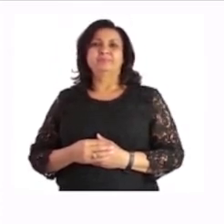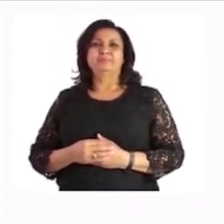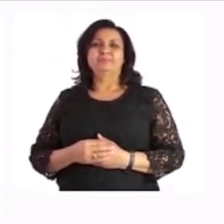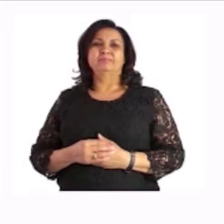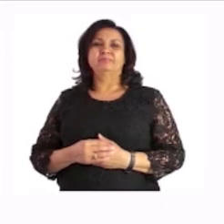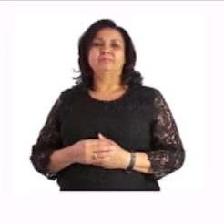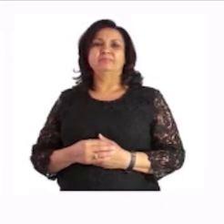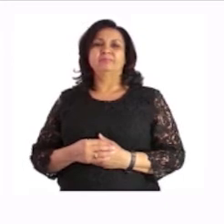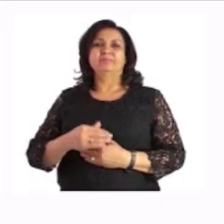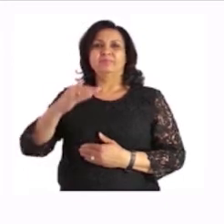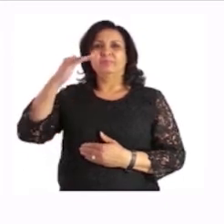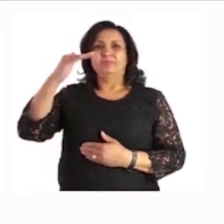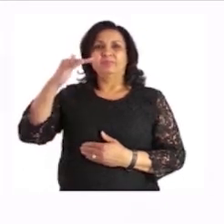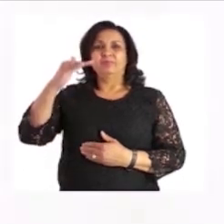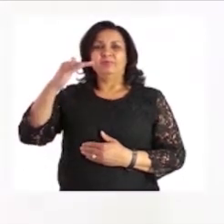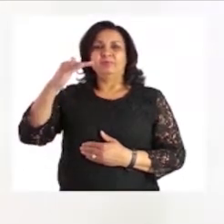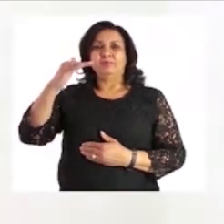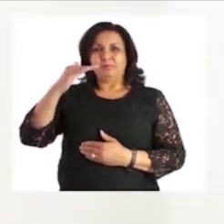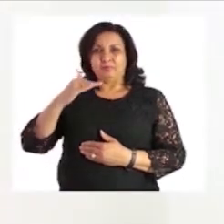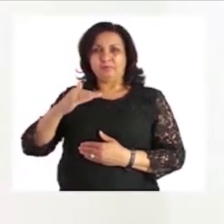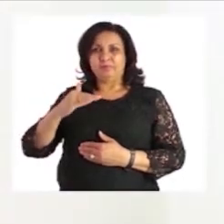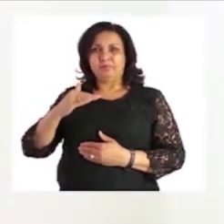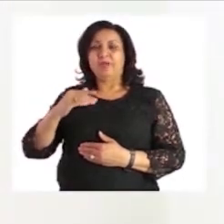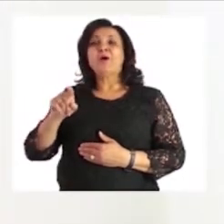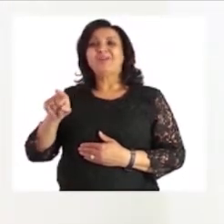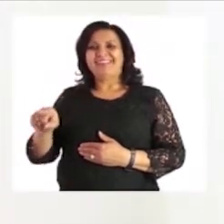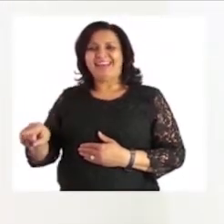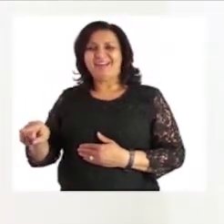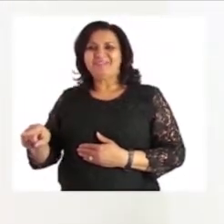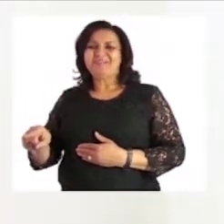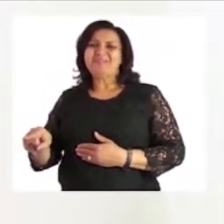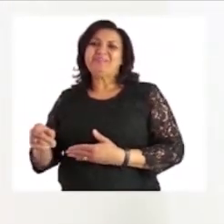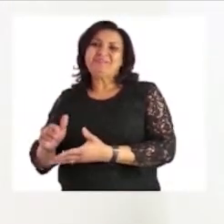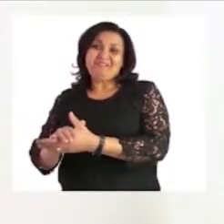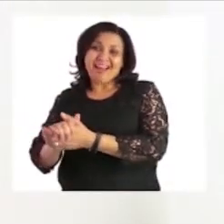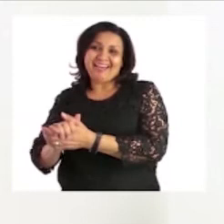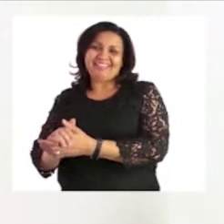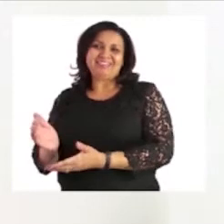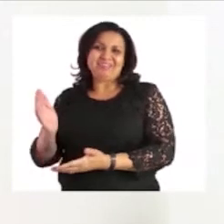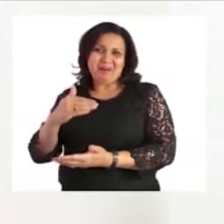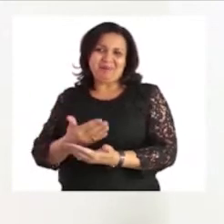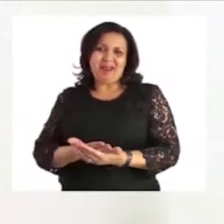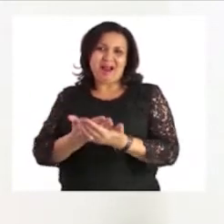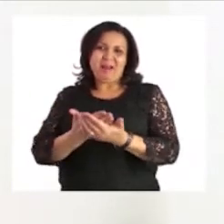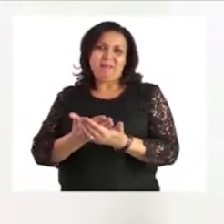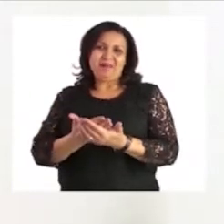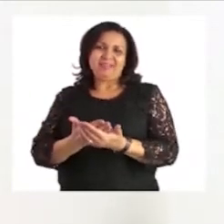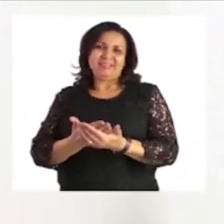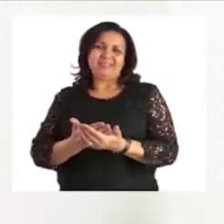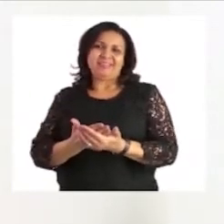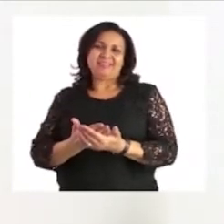Now we're going to ask our friend to come and help us on the blackboard to draw